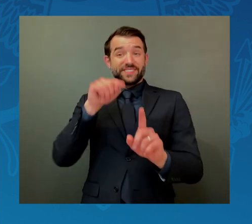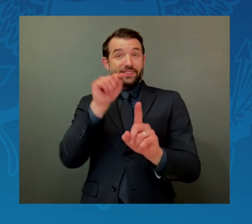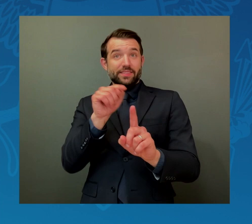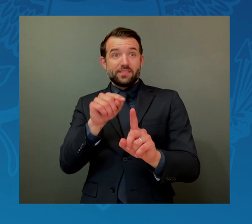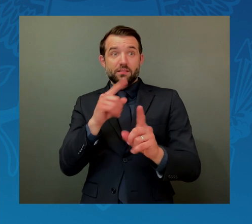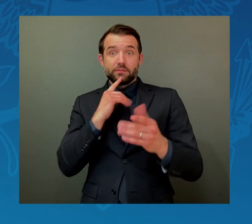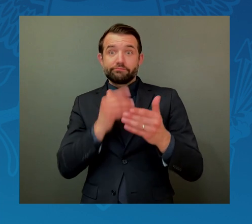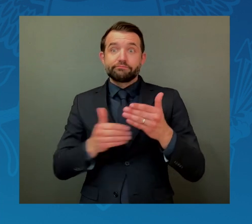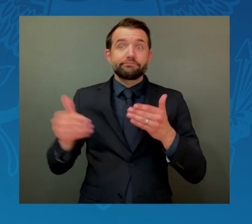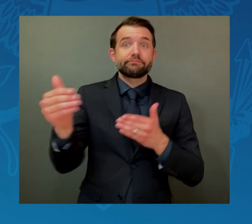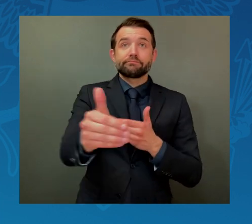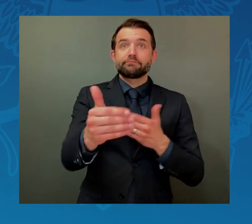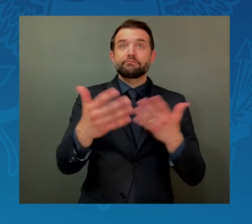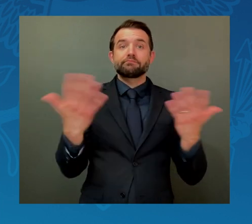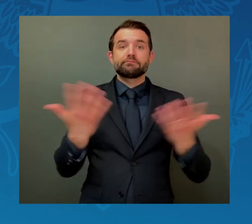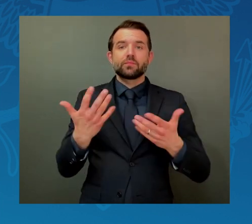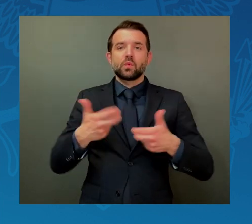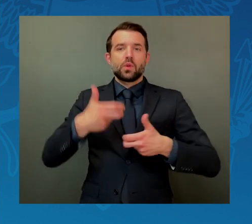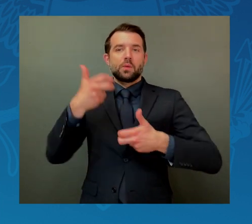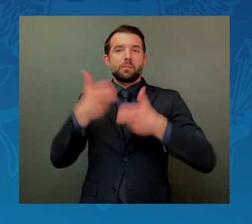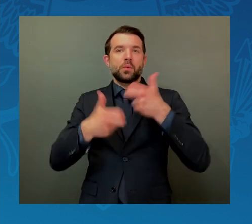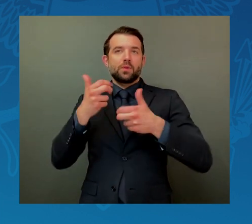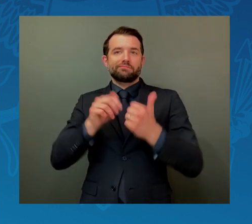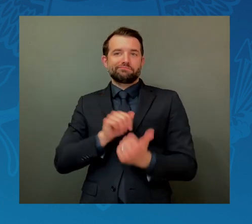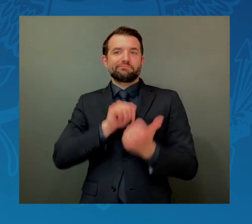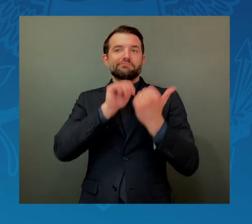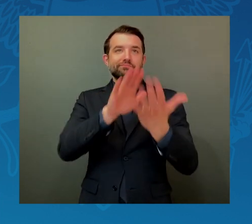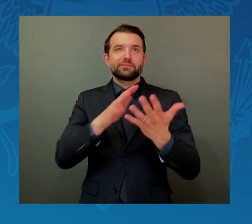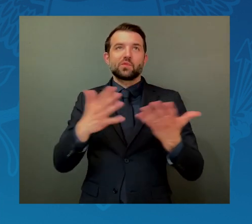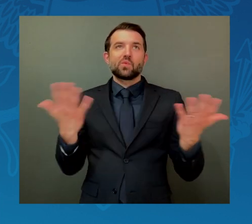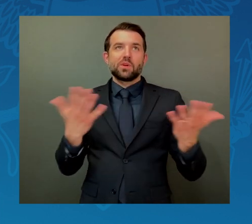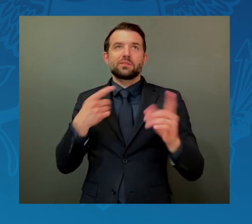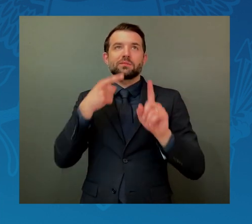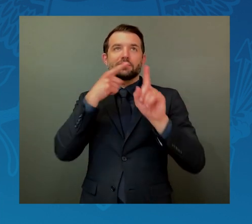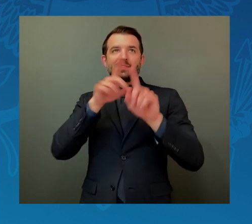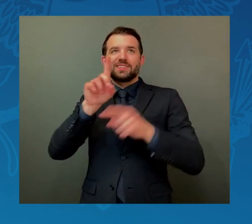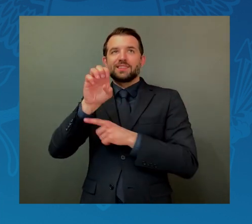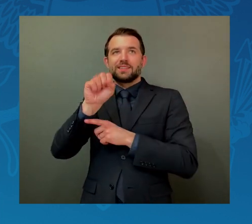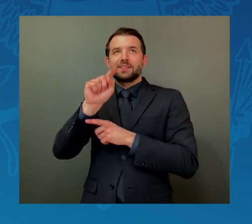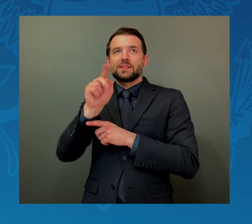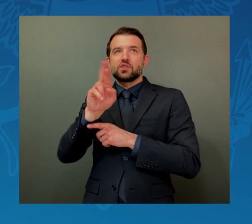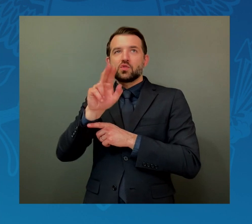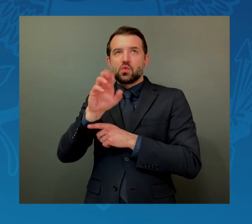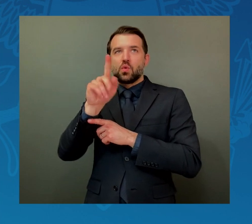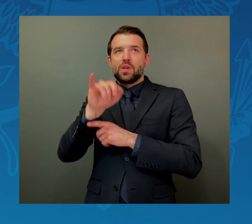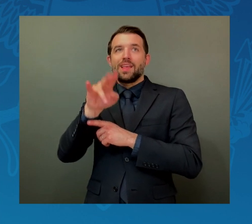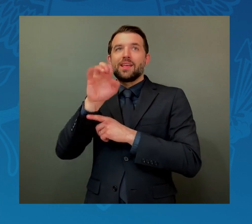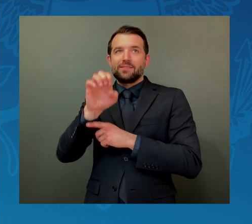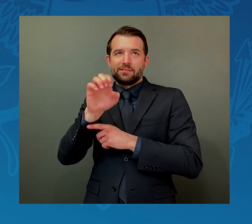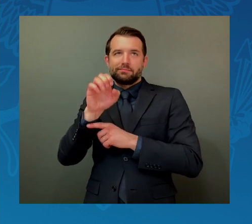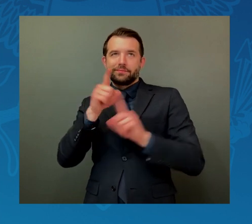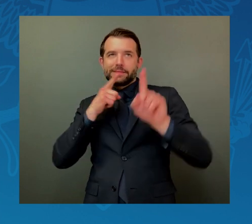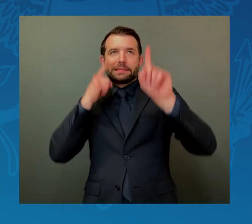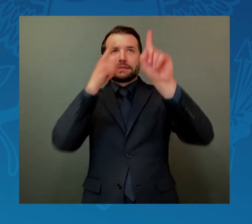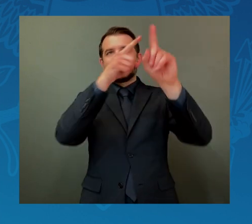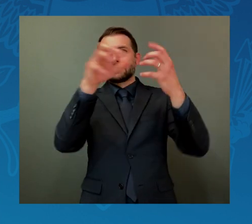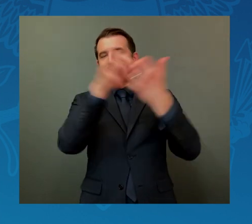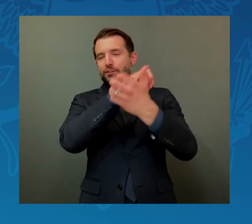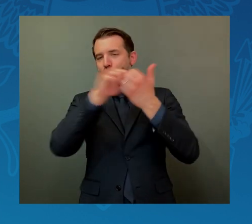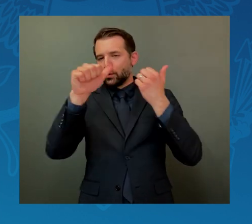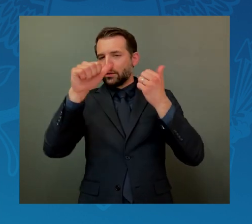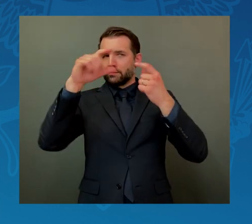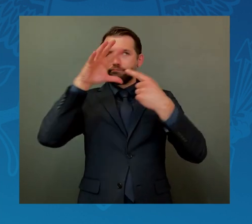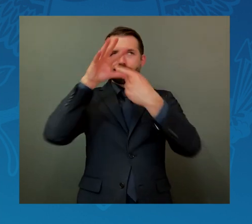problem of destructive missile tests in space, like the one Russia took in